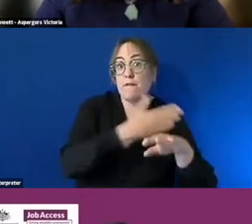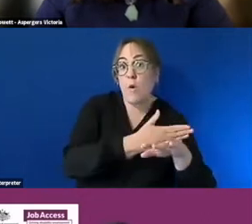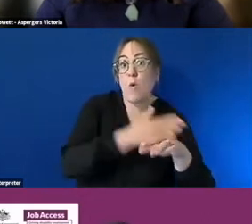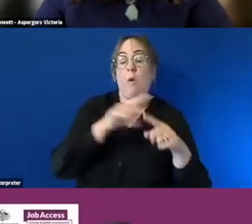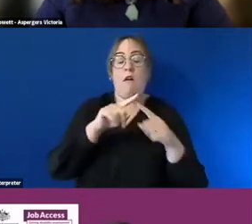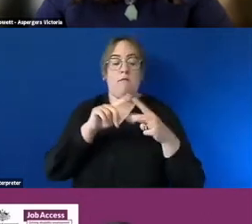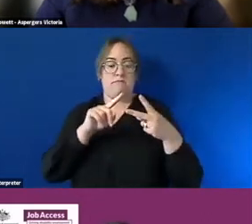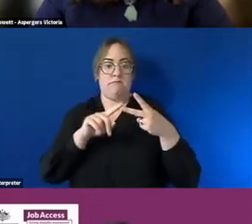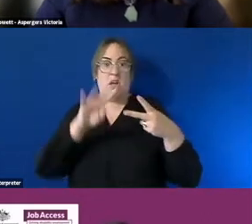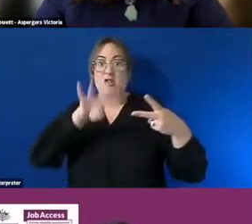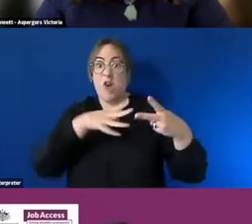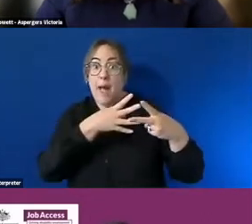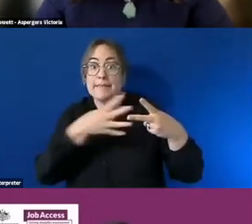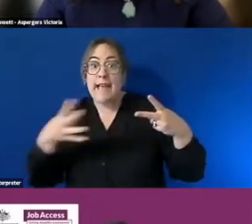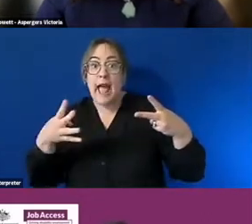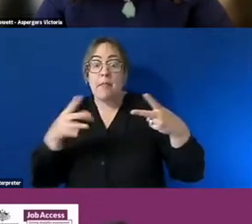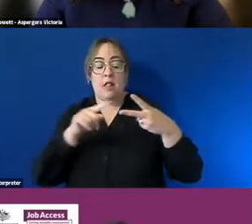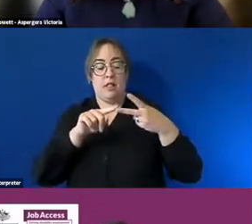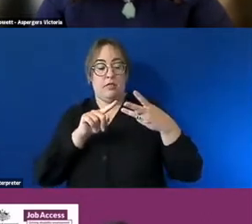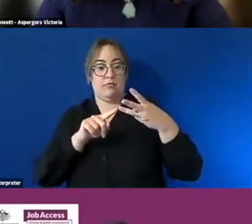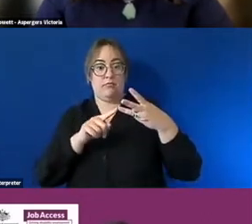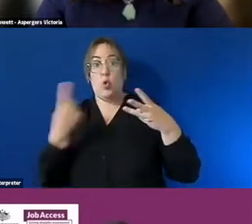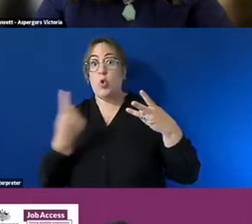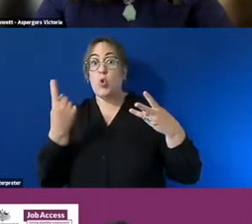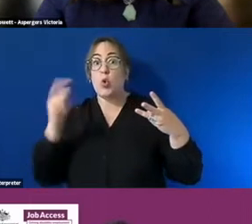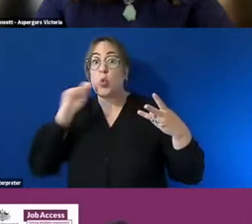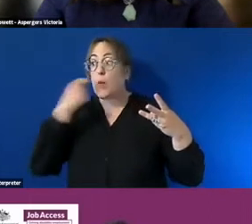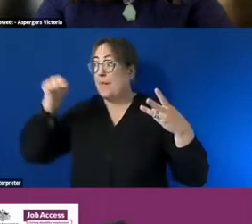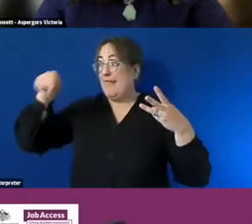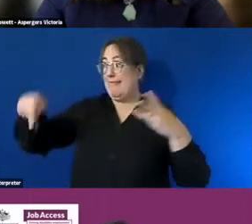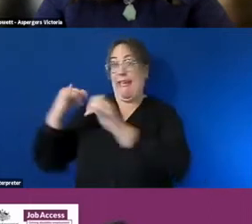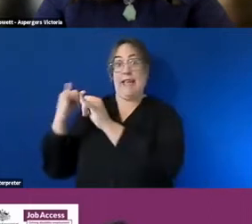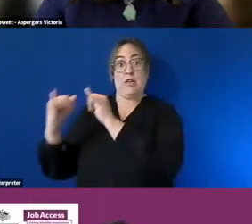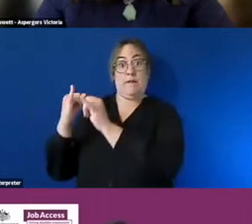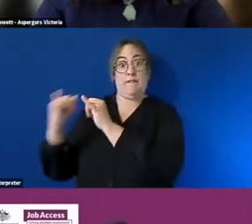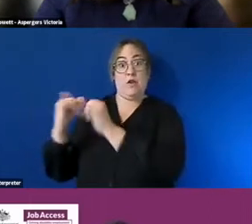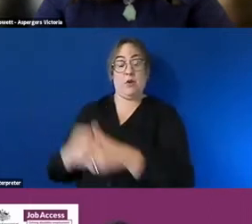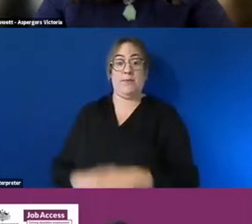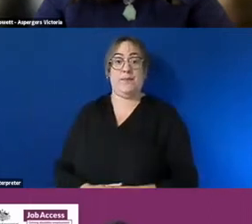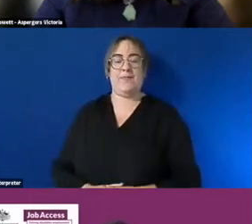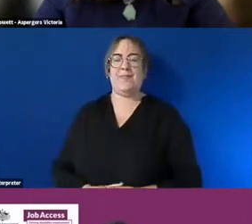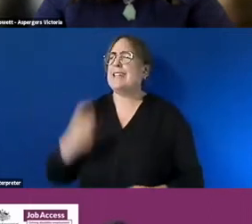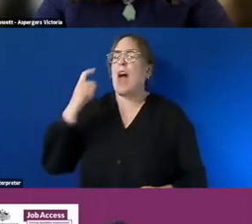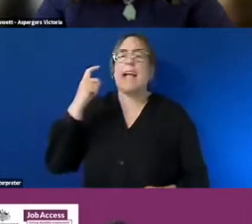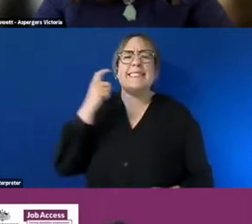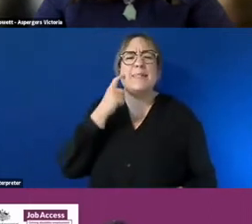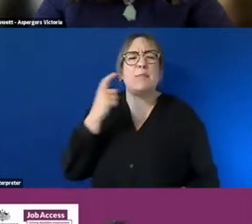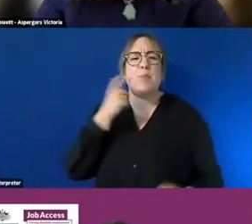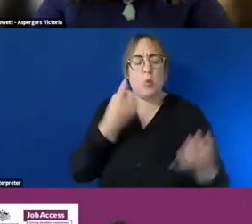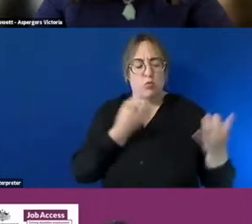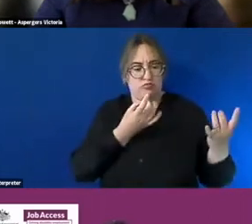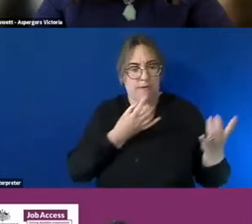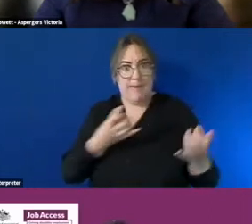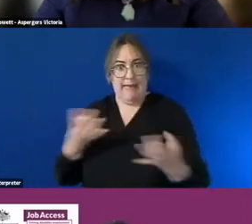what's going to happen who's going to be there um simple preparation and explanation of what their situation will